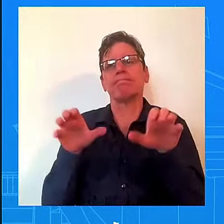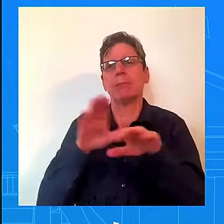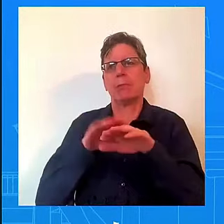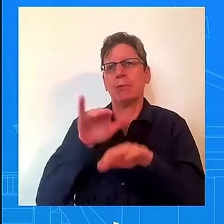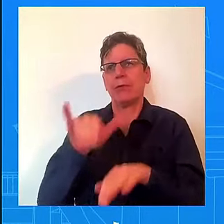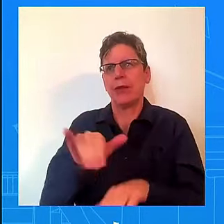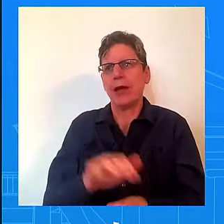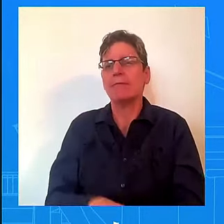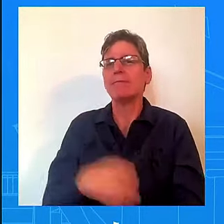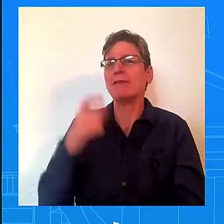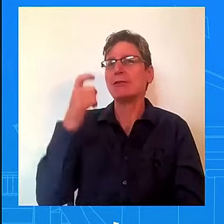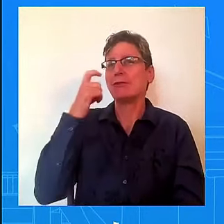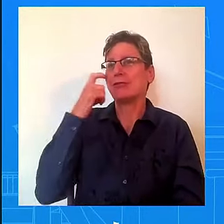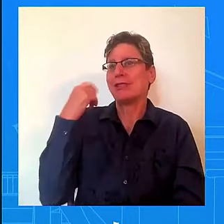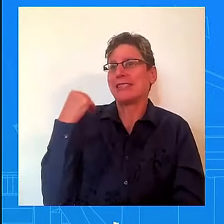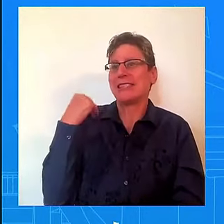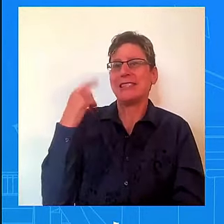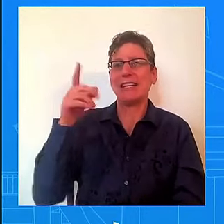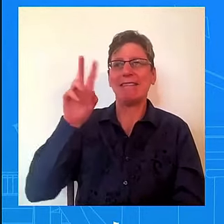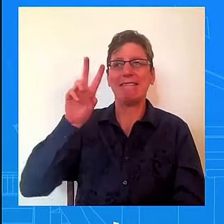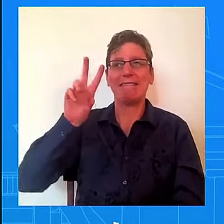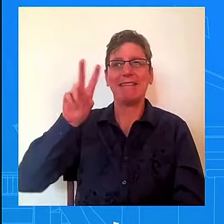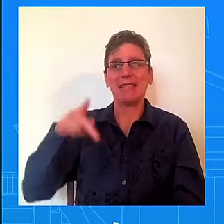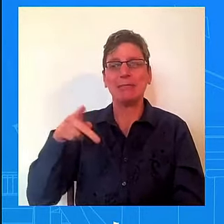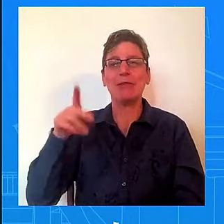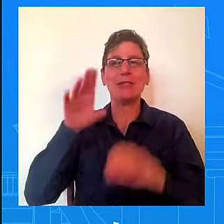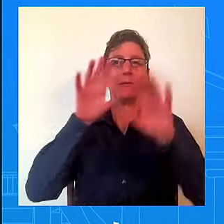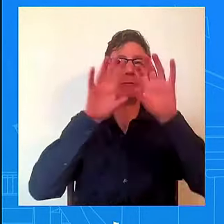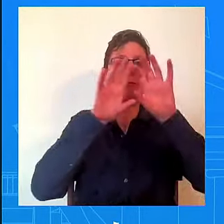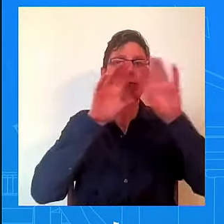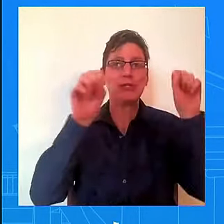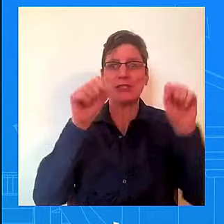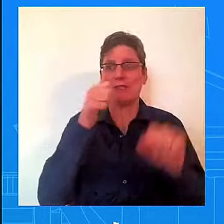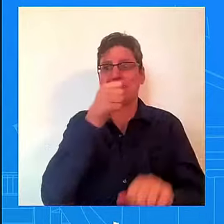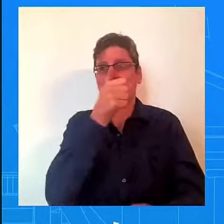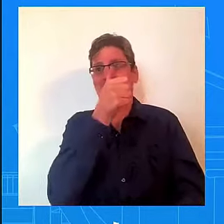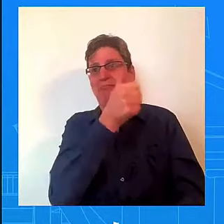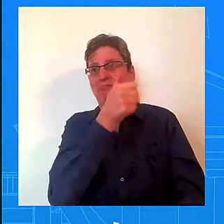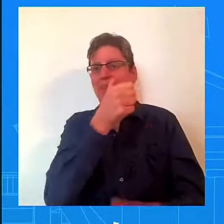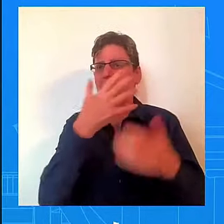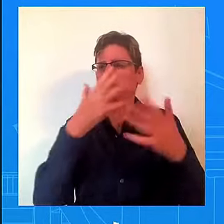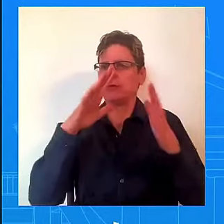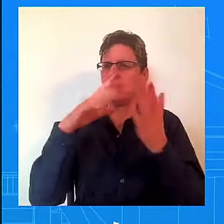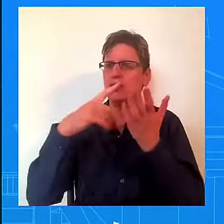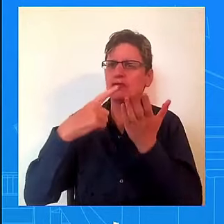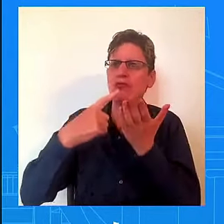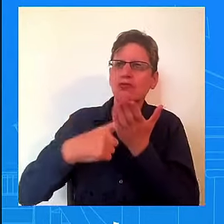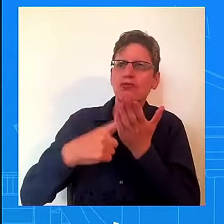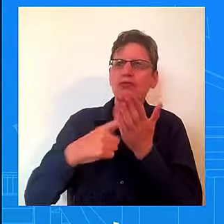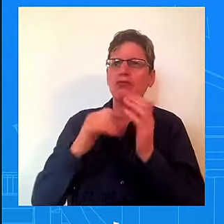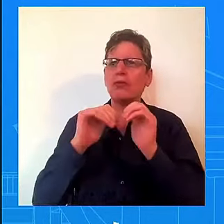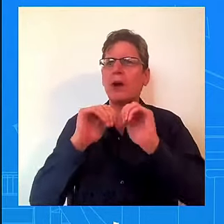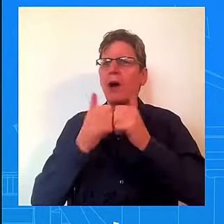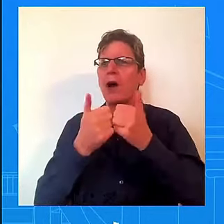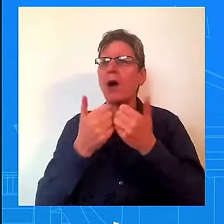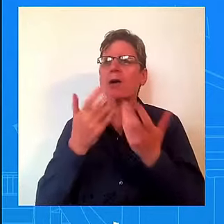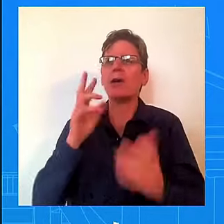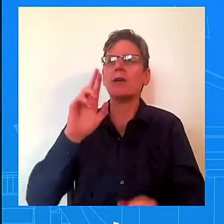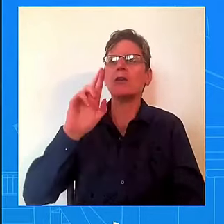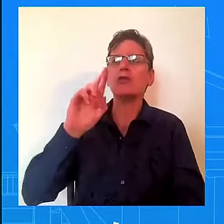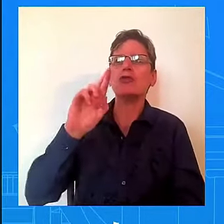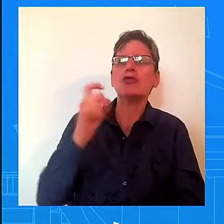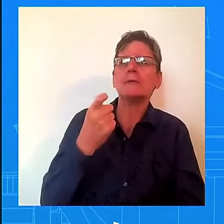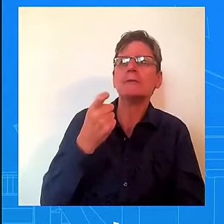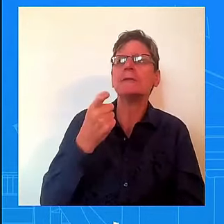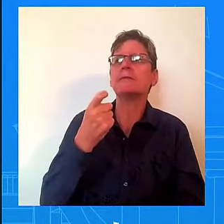was indeed talking about how to lower prescription drugs. And so that is something that you know that we've